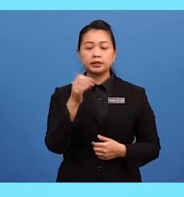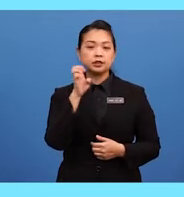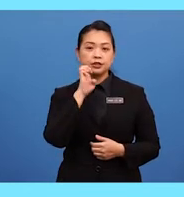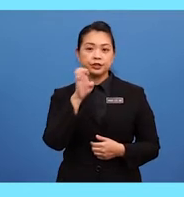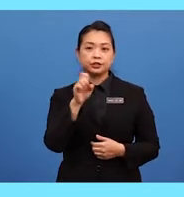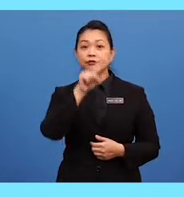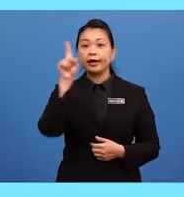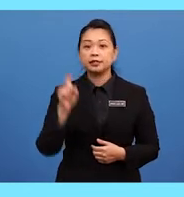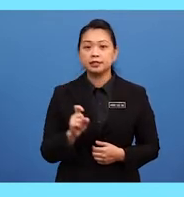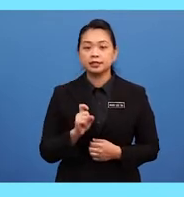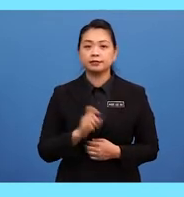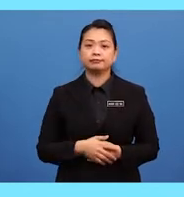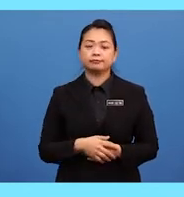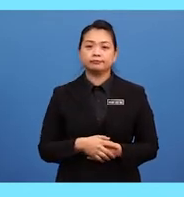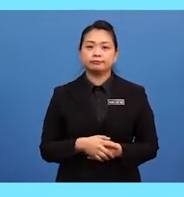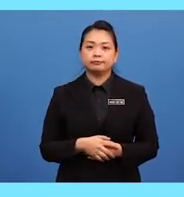she cries.